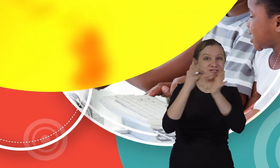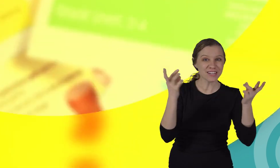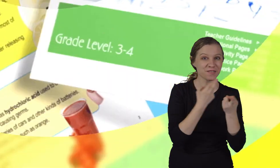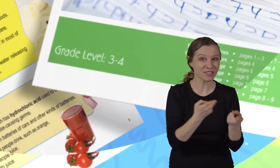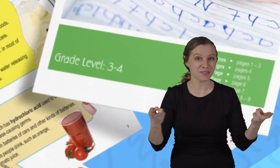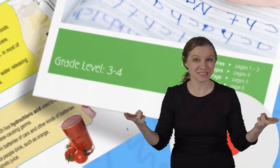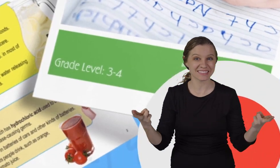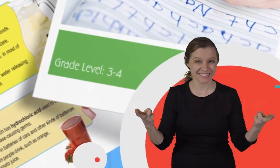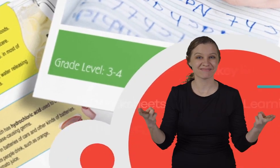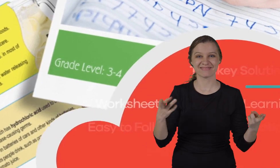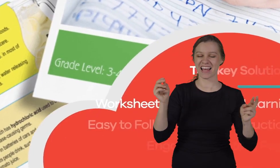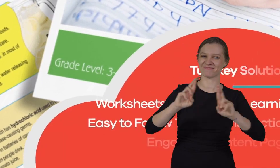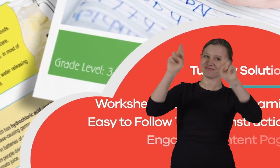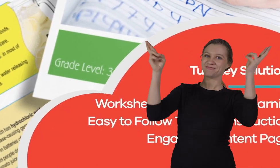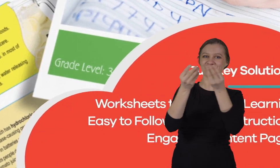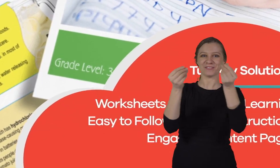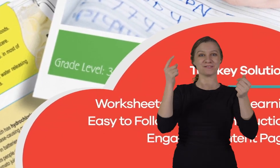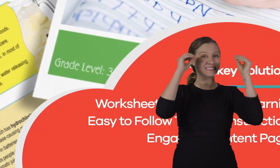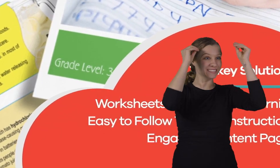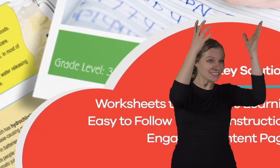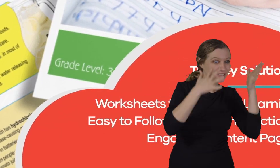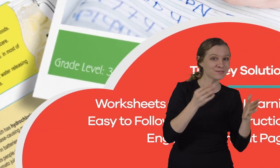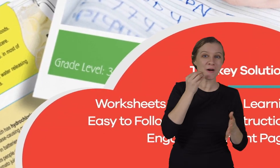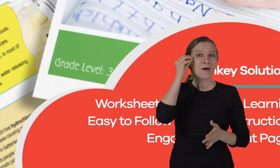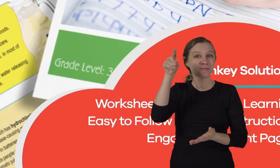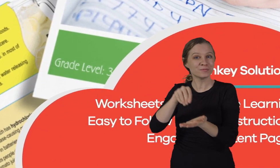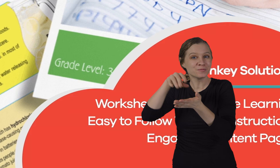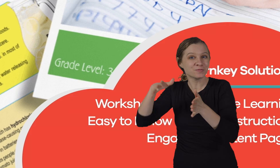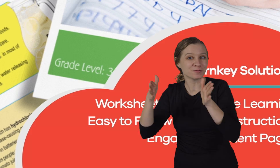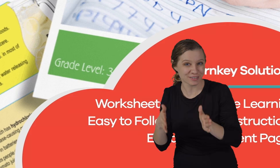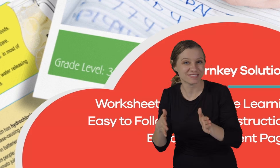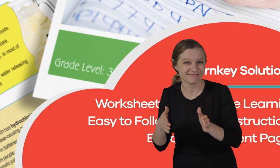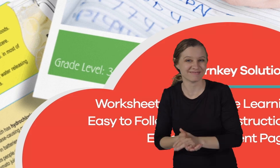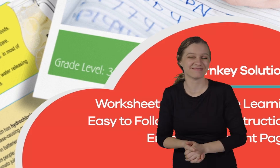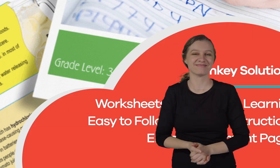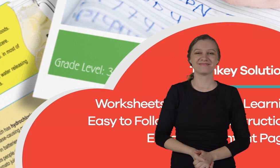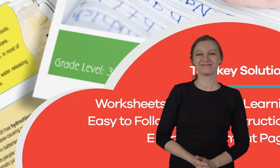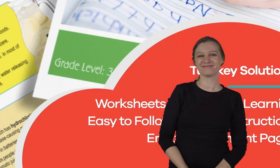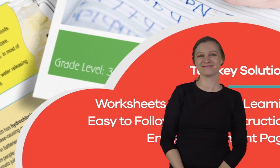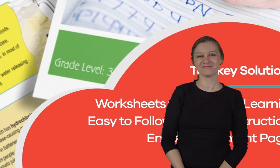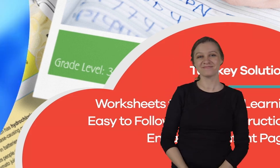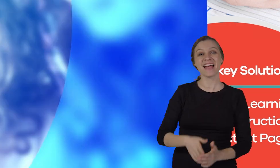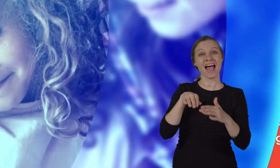resources and turnkey solutions for teachers and homeschoolers.